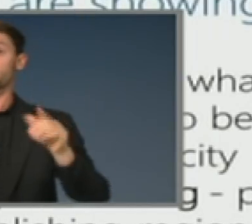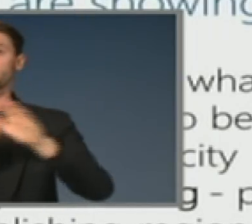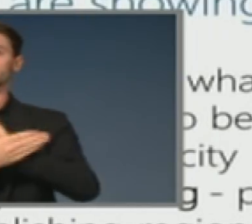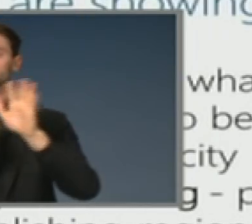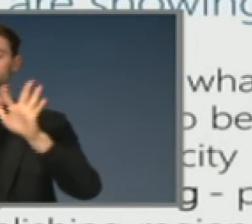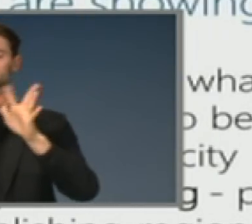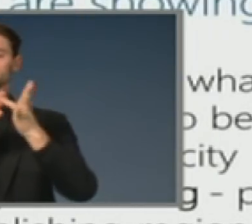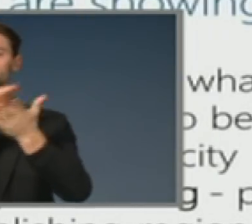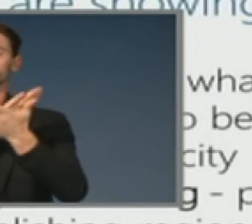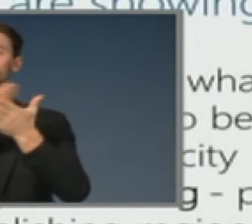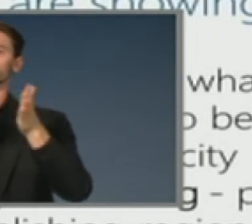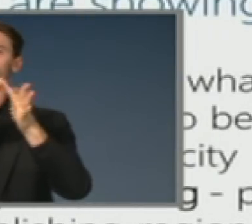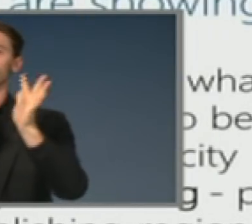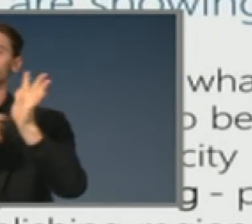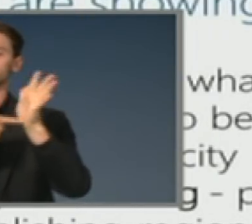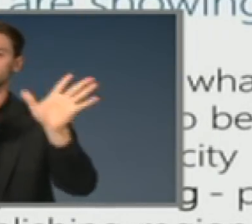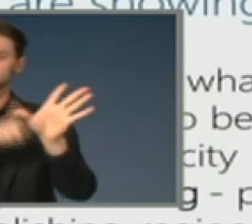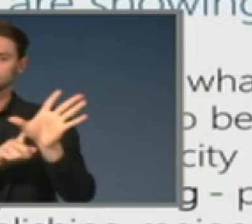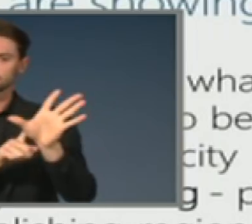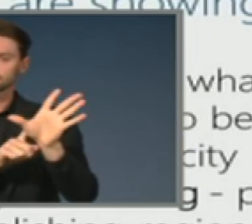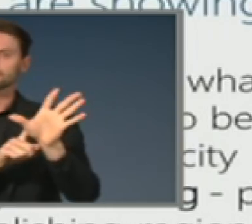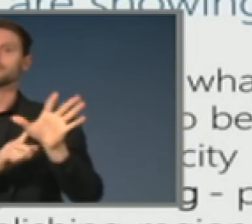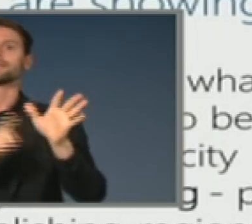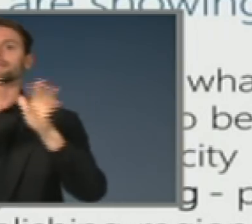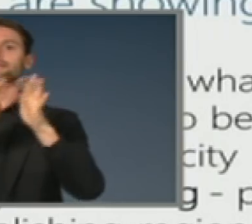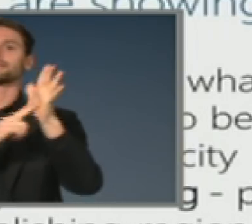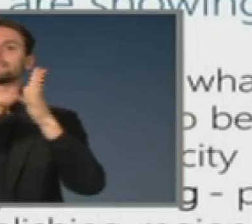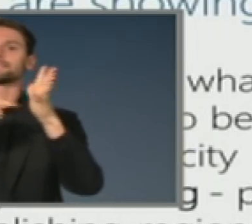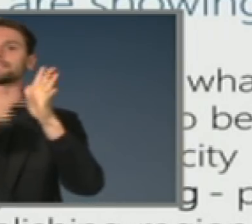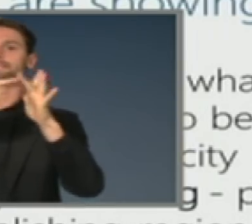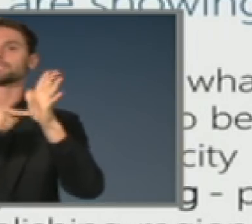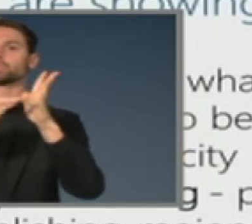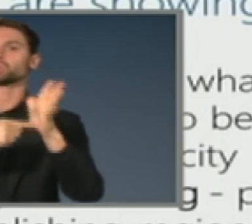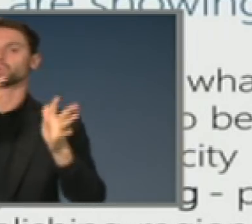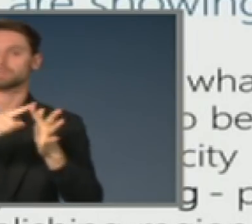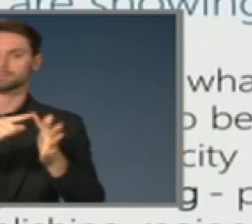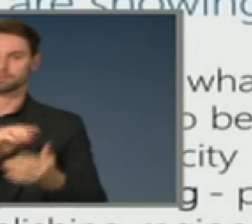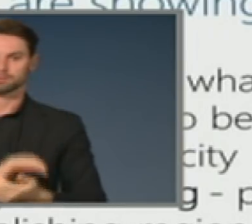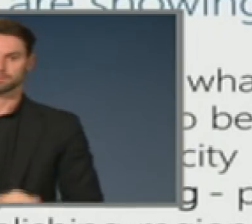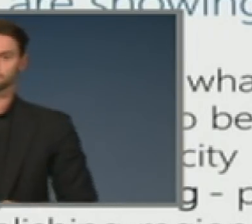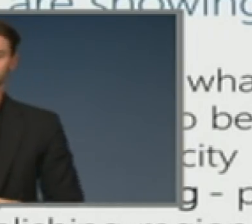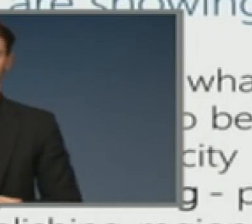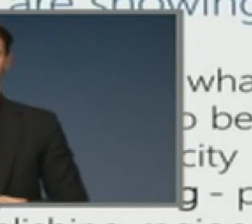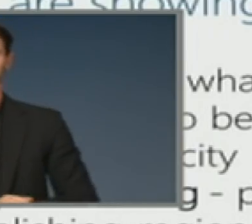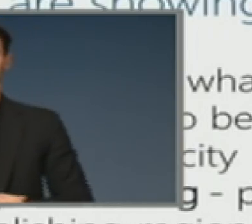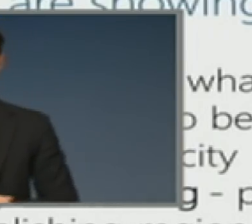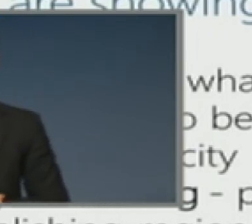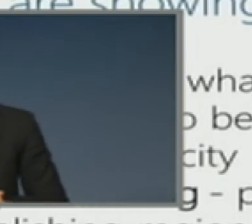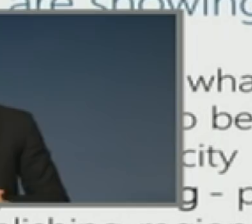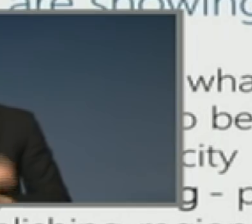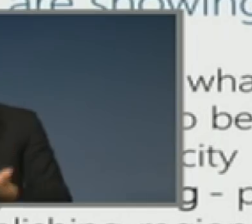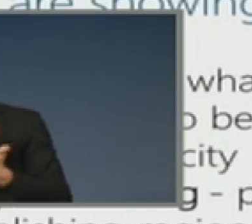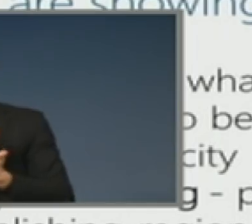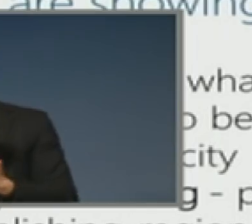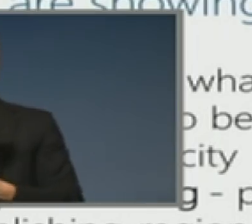modelling team, who we've been funding for some years actually to do modelling as part of our pandemic preparedness. They are expert, they